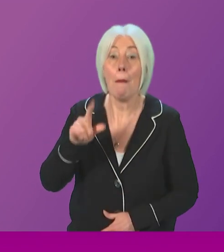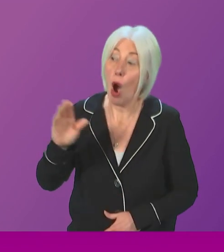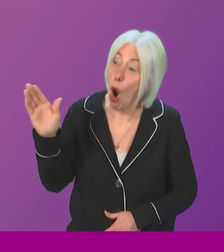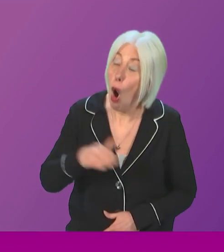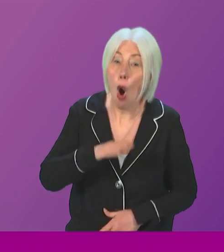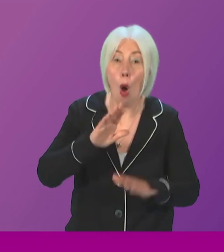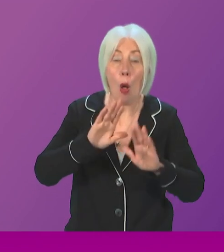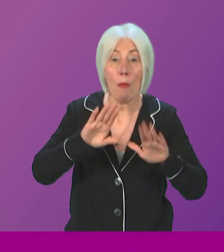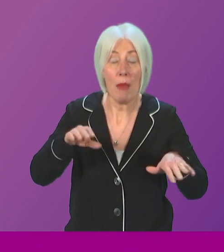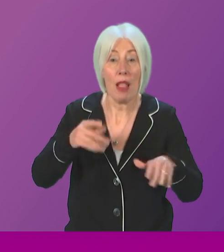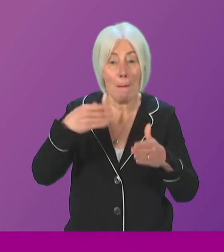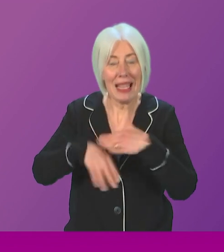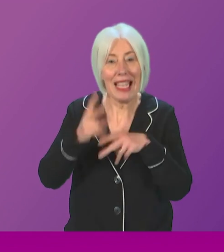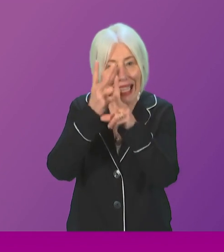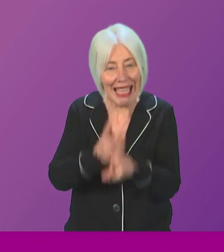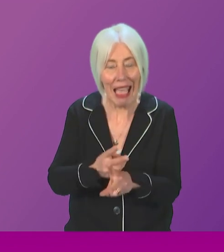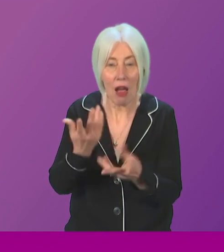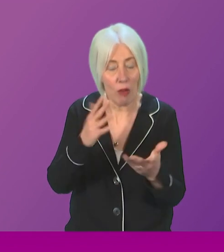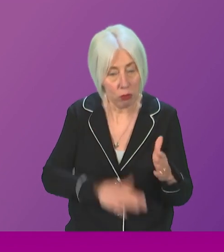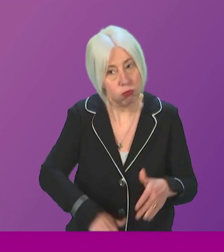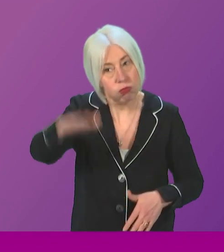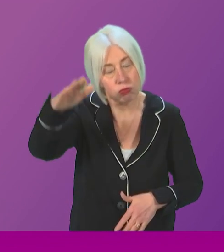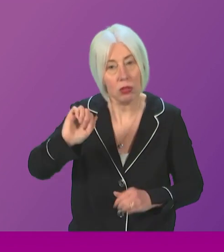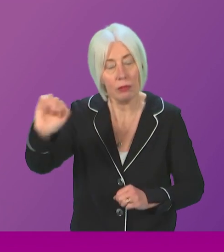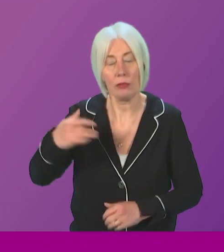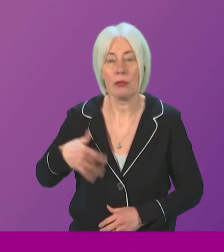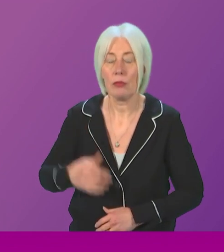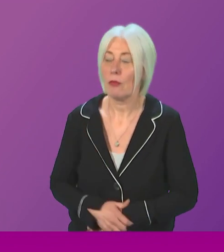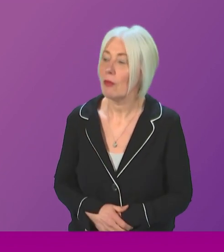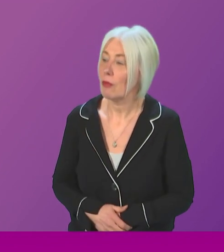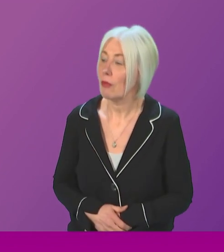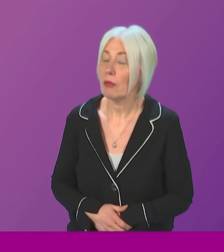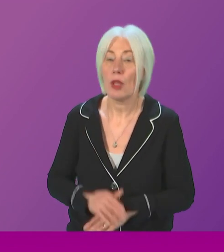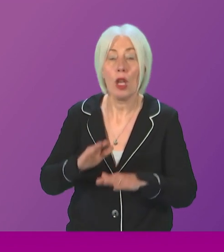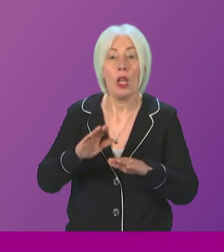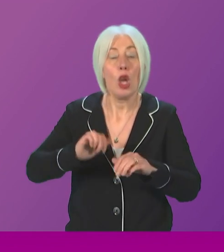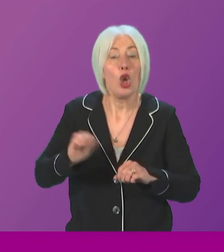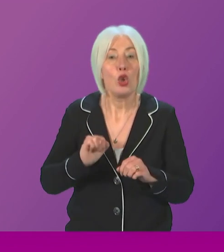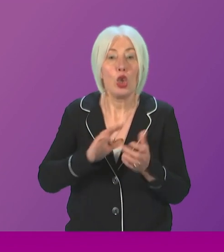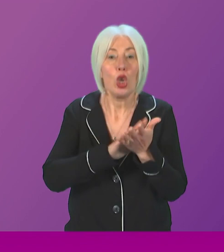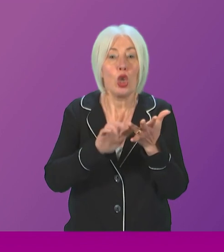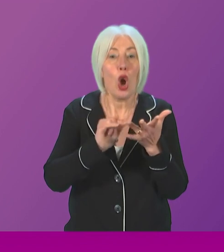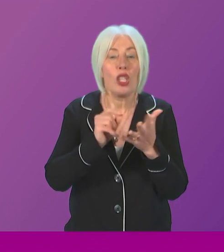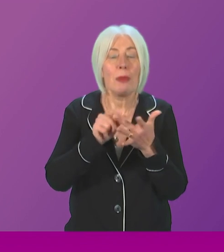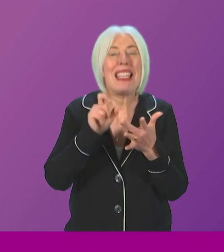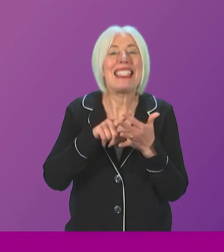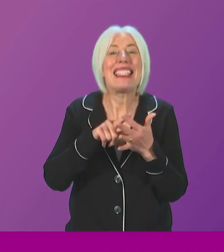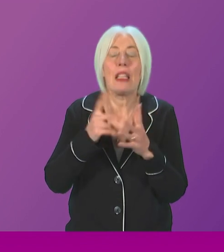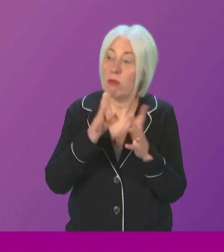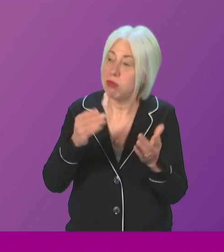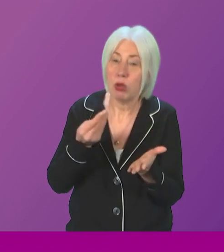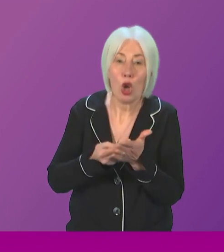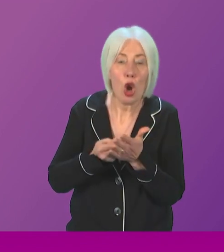care-experience is lifelong. And I call Jacqui Bealey. Jacqui hospices are facing a perfect storm of rising staff costs,